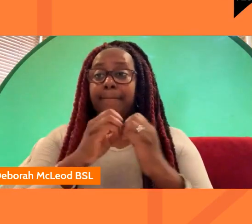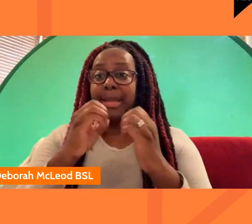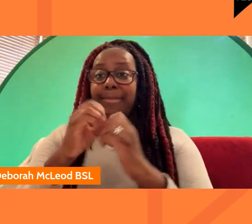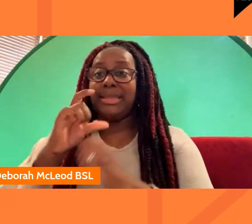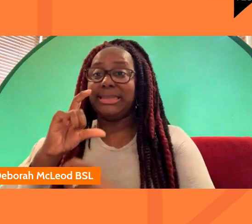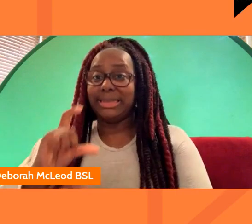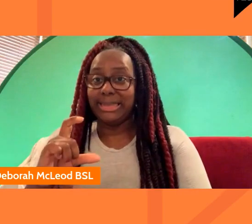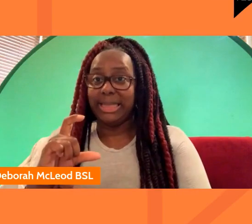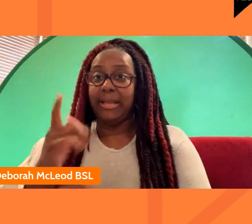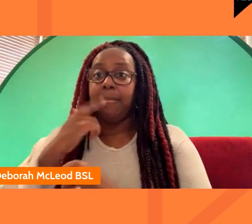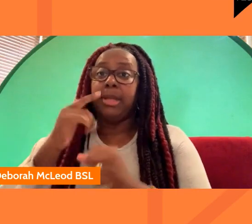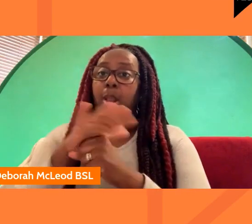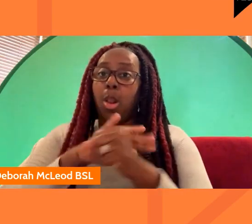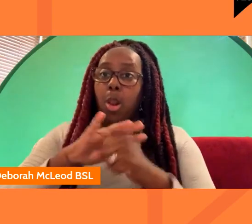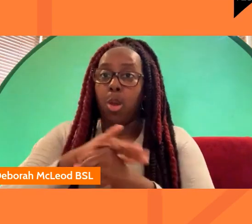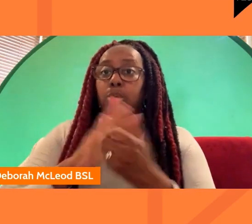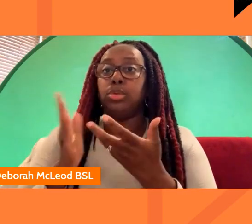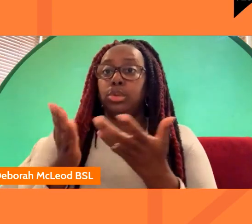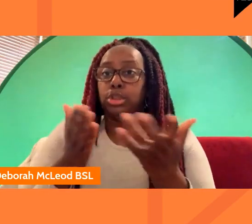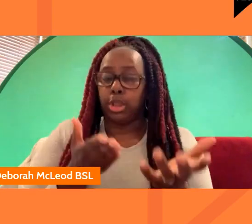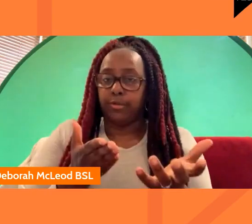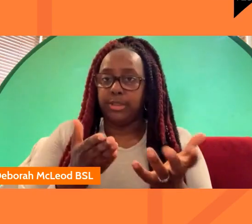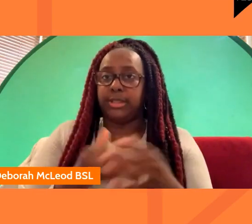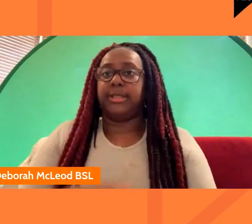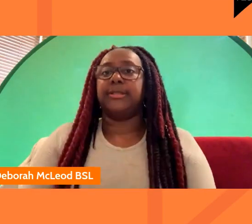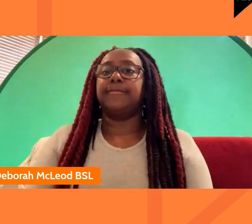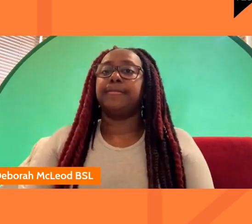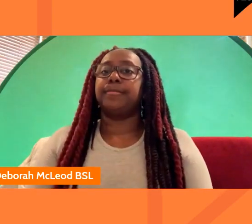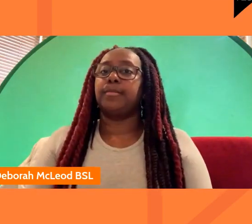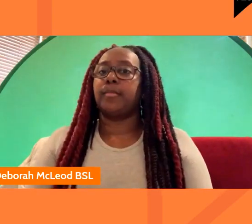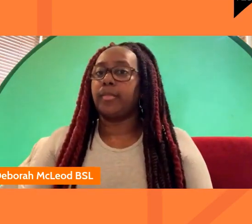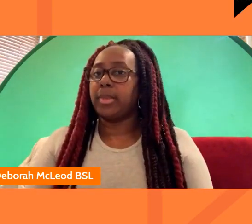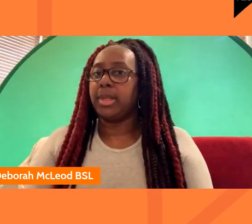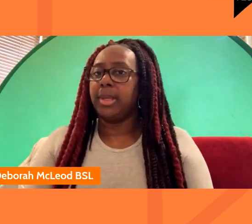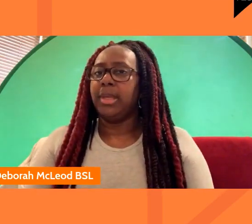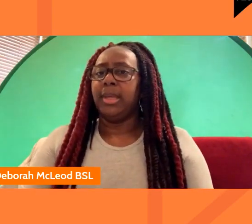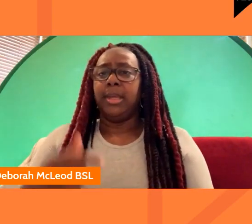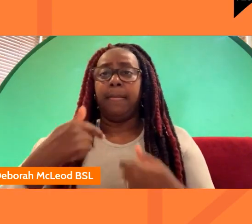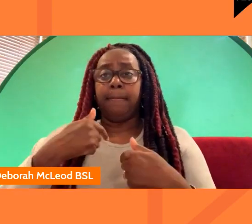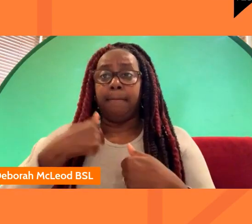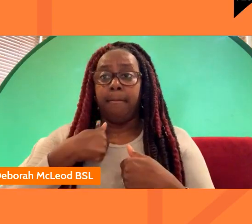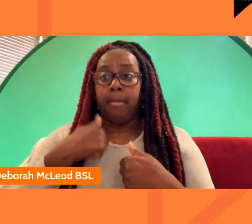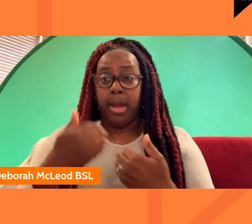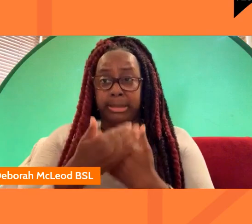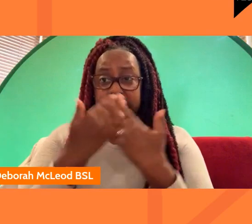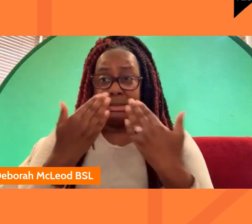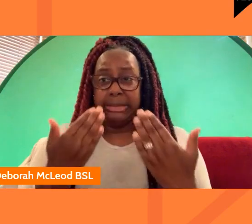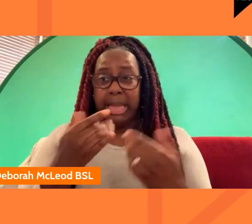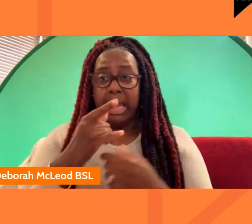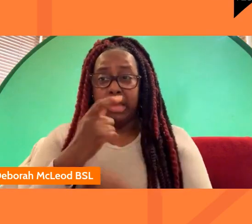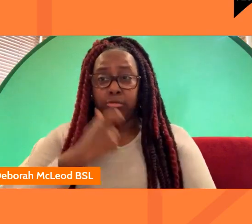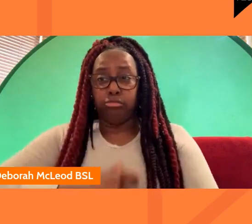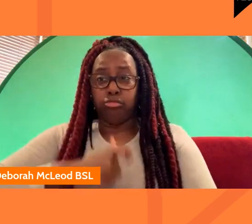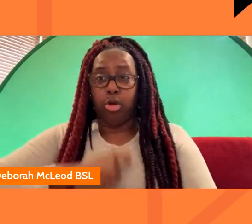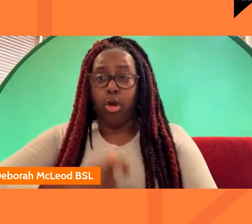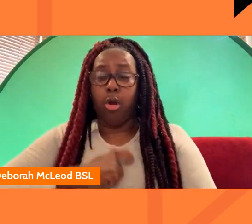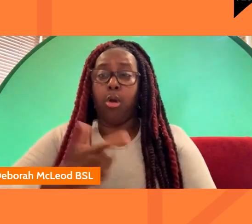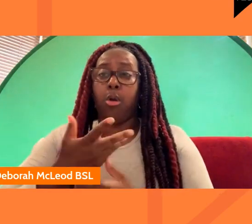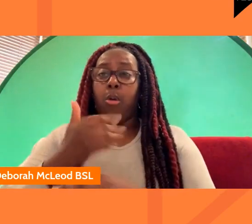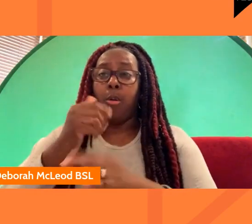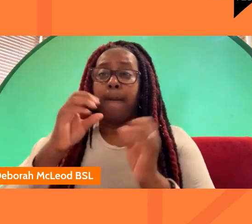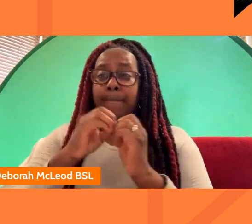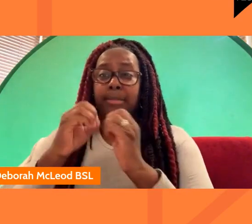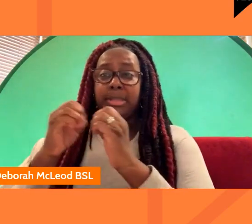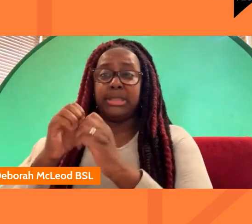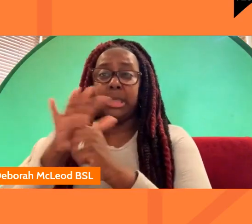that's our local services so um in my day job i run our bbc local services across